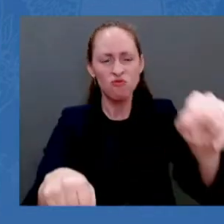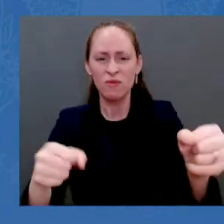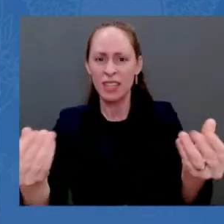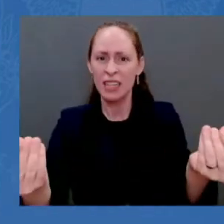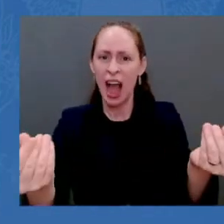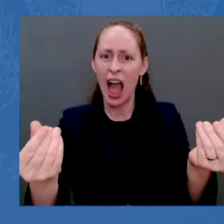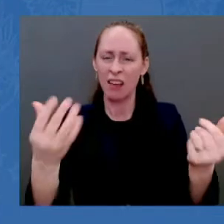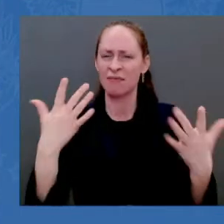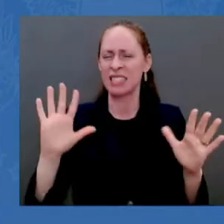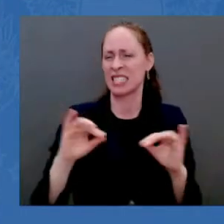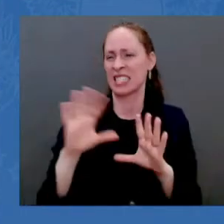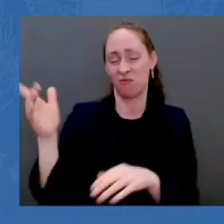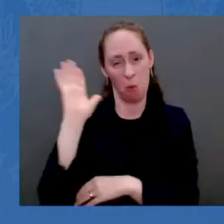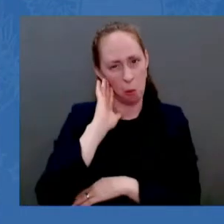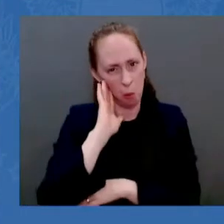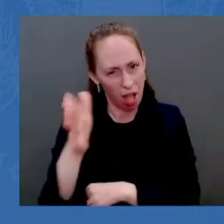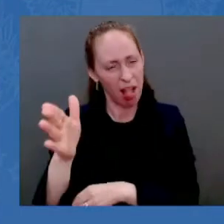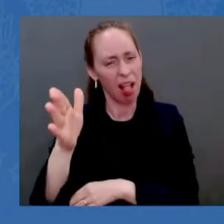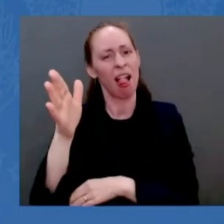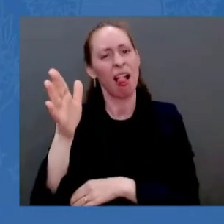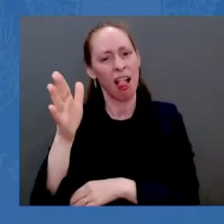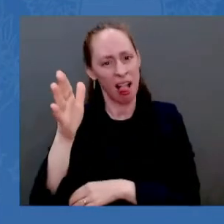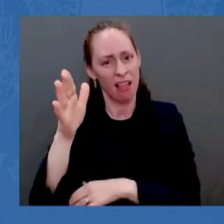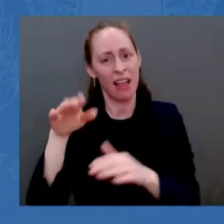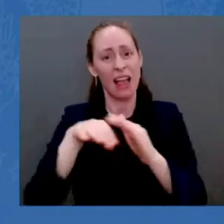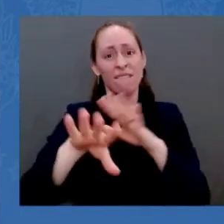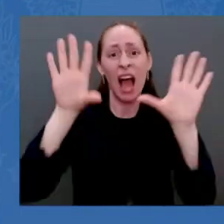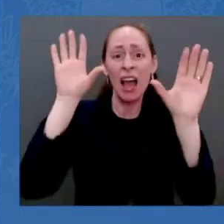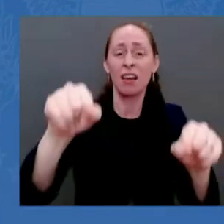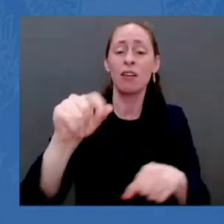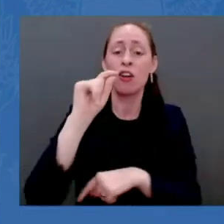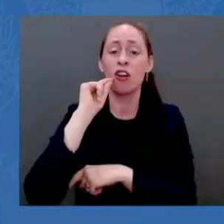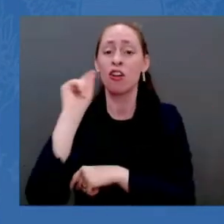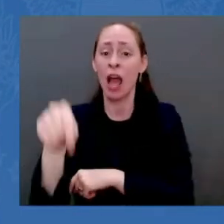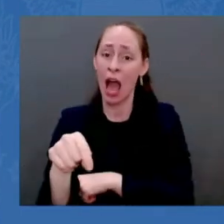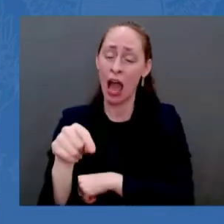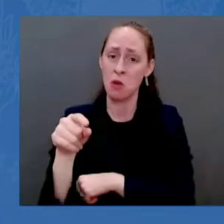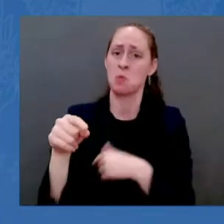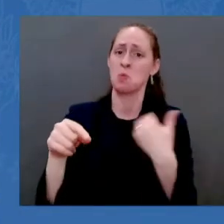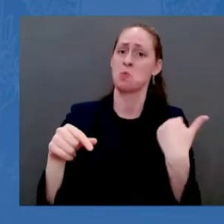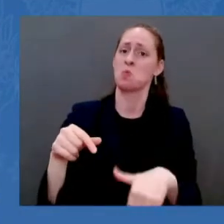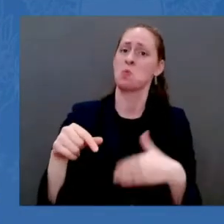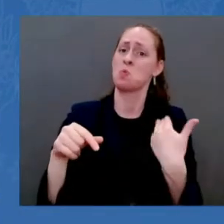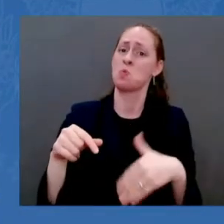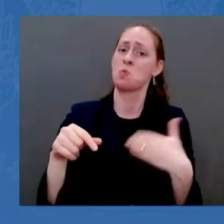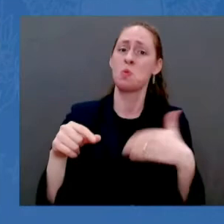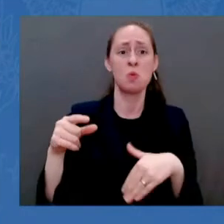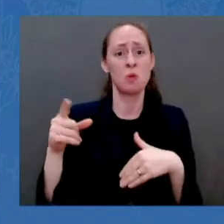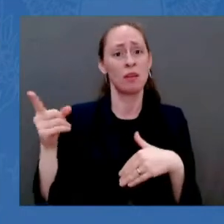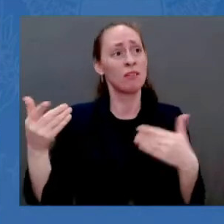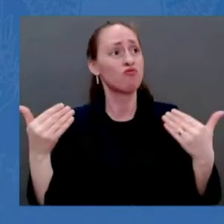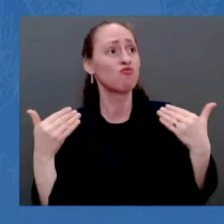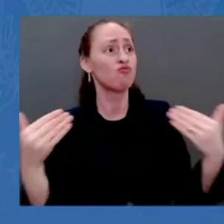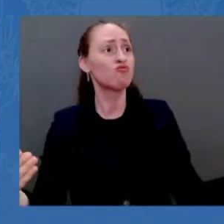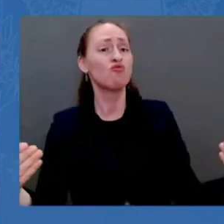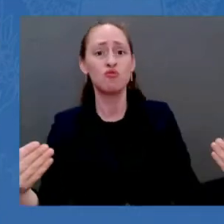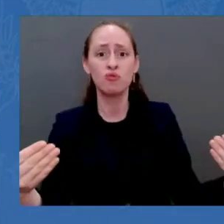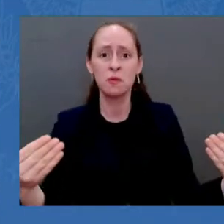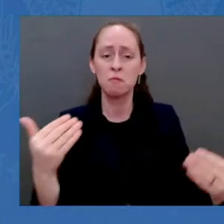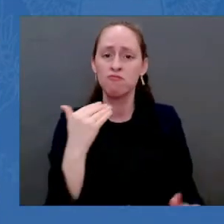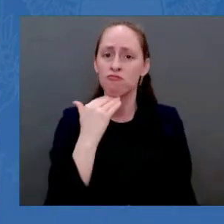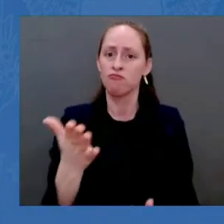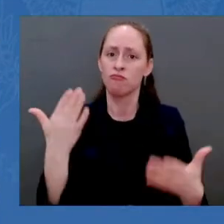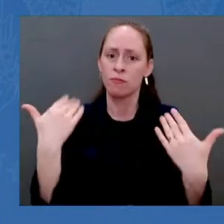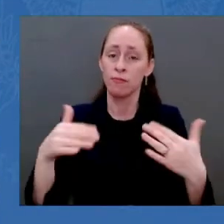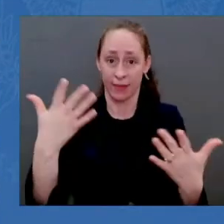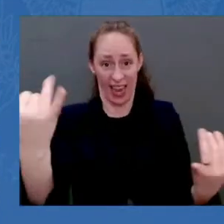Duma. So let's begin to — so I'm going to begin to impose sanctions and response far beyond